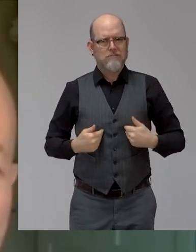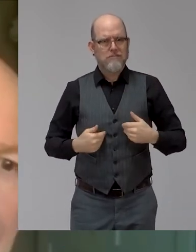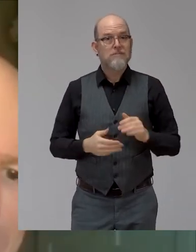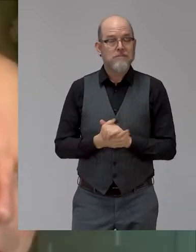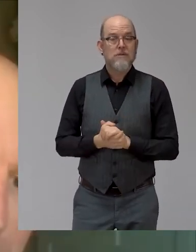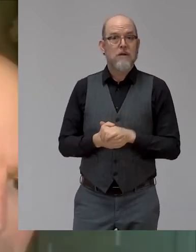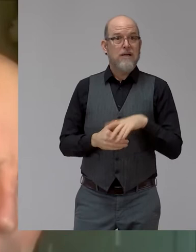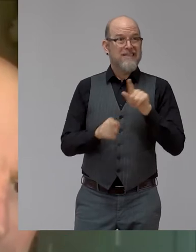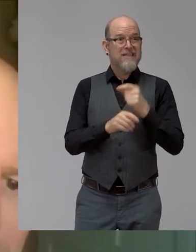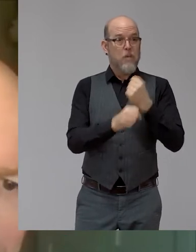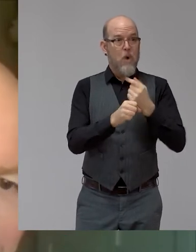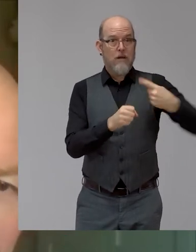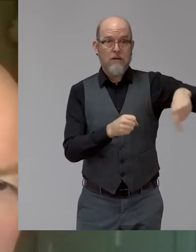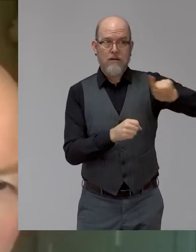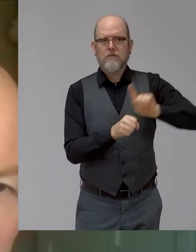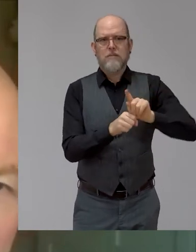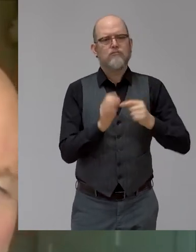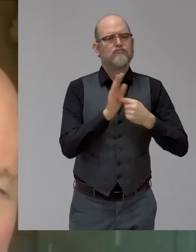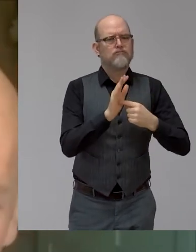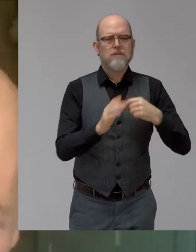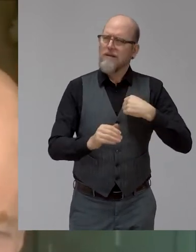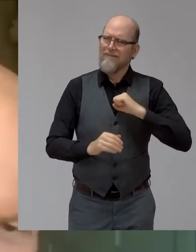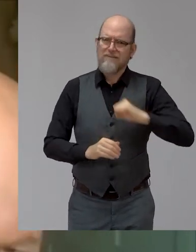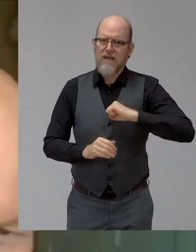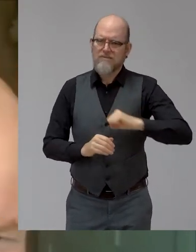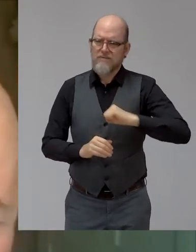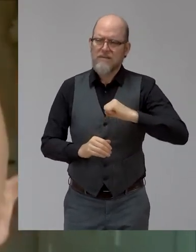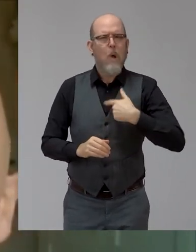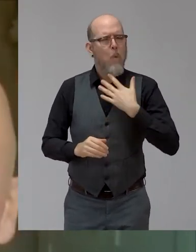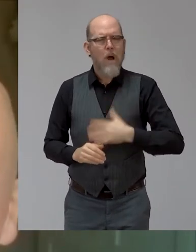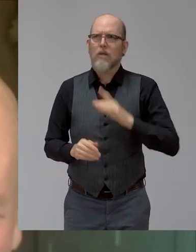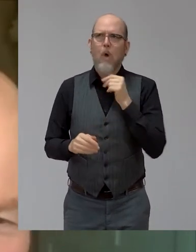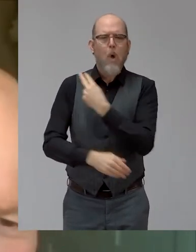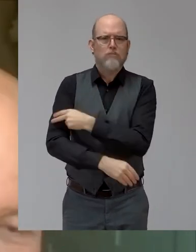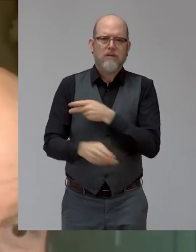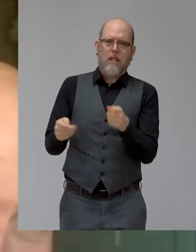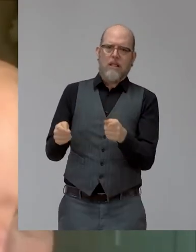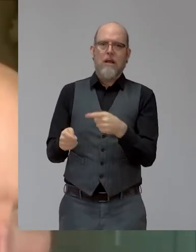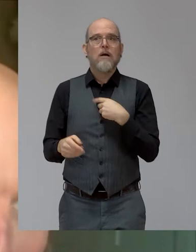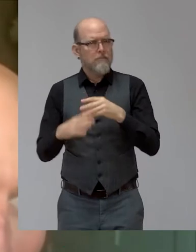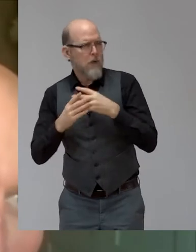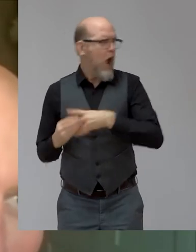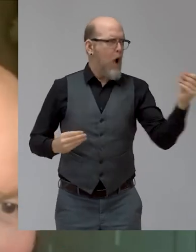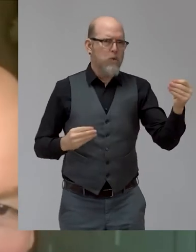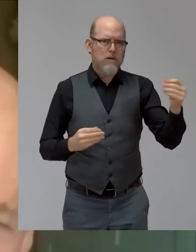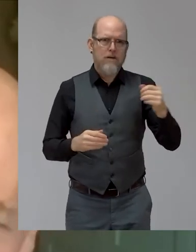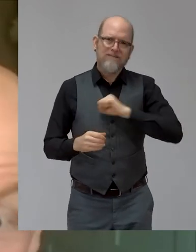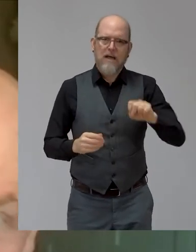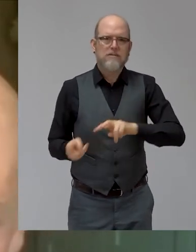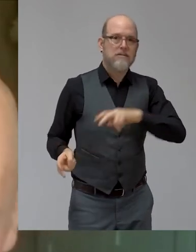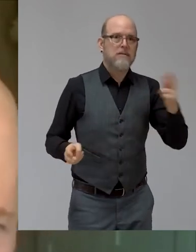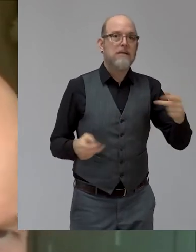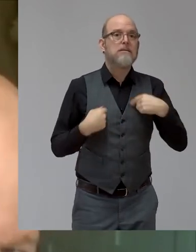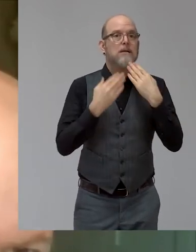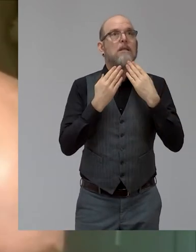to get out of there quickly. So, you know, being in hospitals, okay. But it, you know, I'm thankful I'm not in hospital during